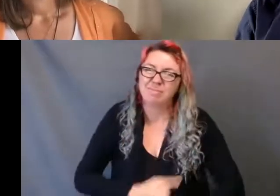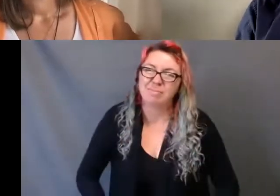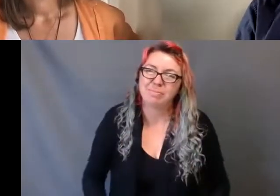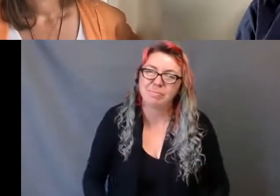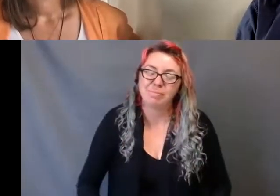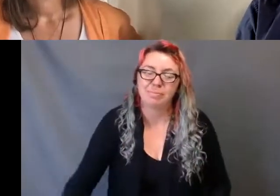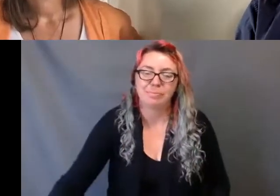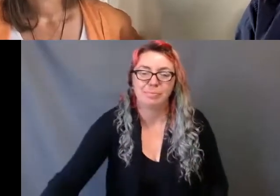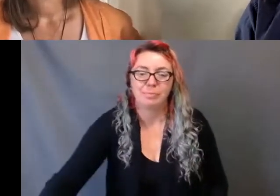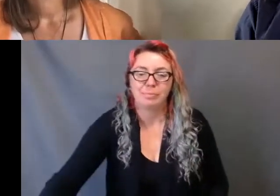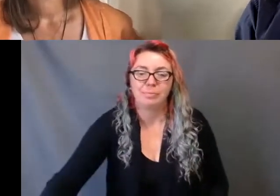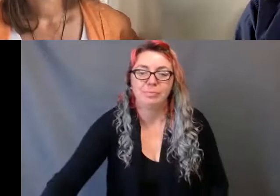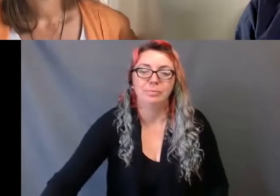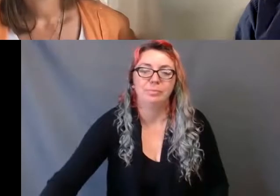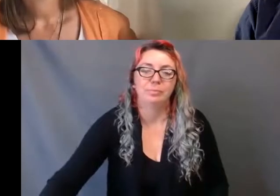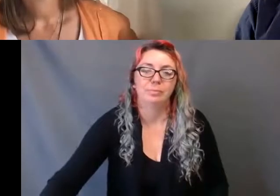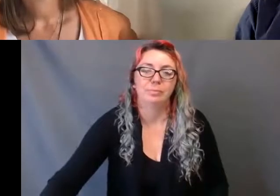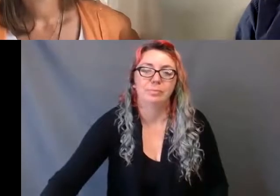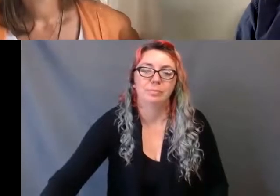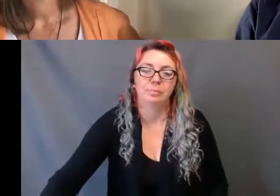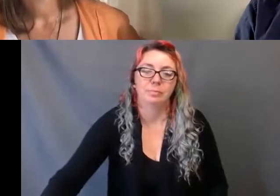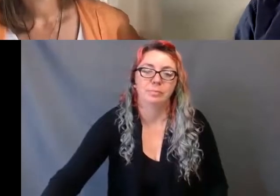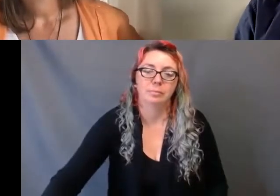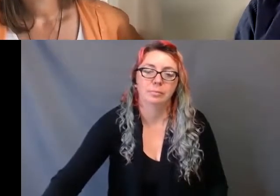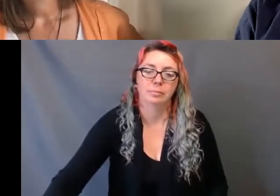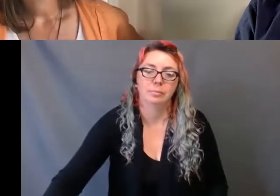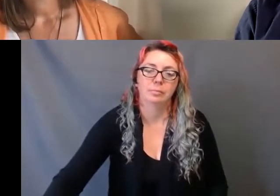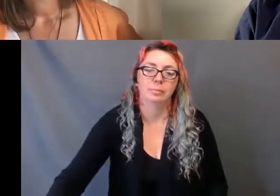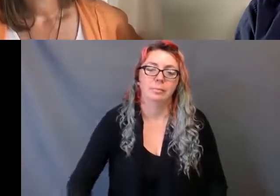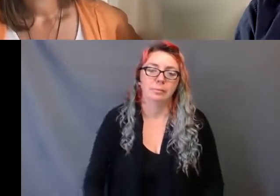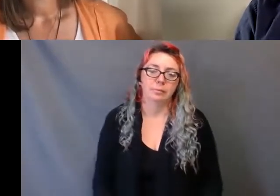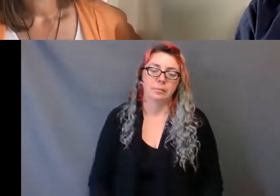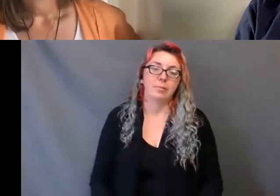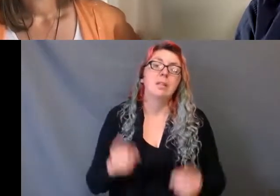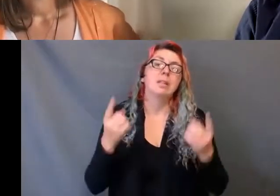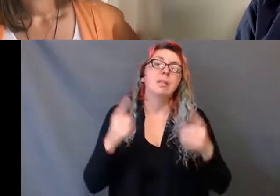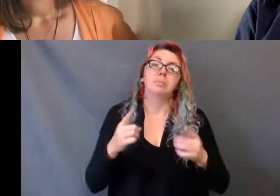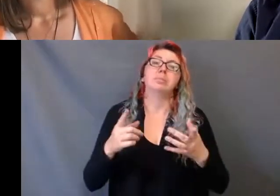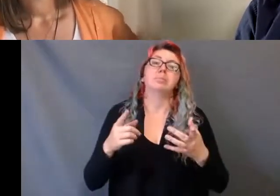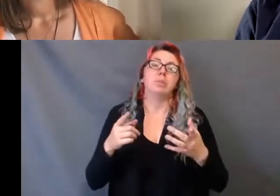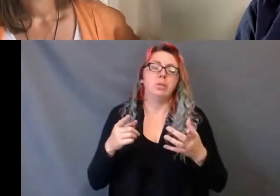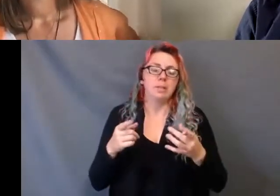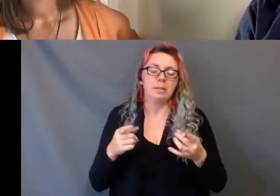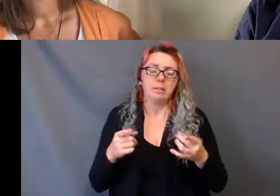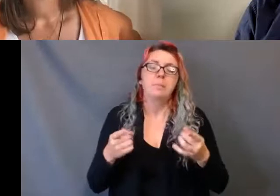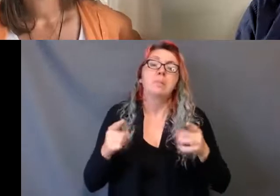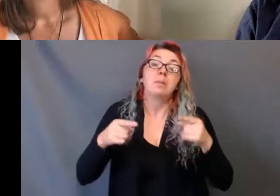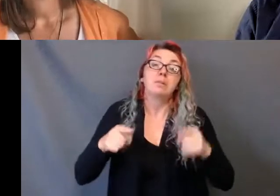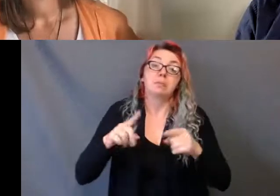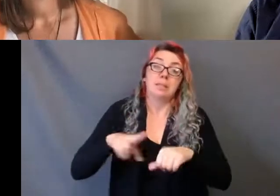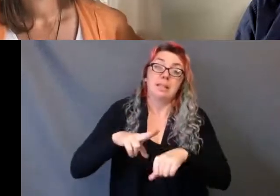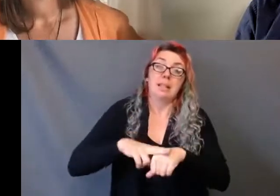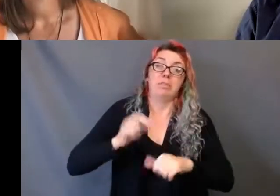at the NAC. With more Indigenous plays presented on the national stage during his six year tenure than the entire previous